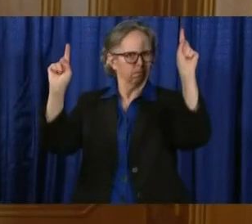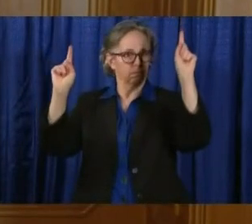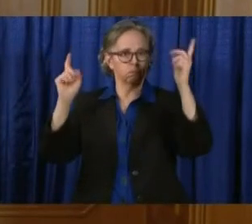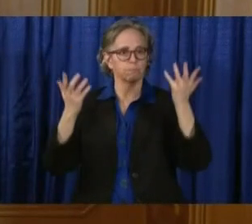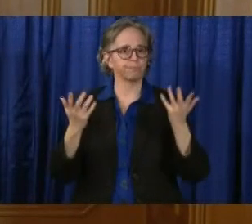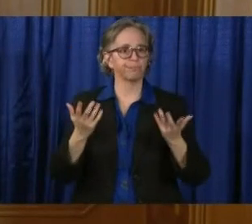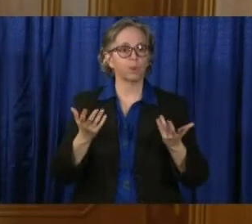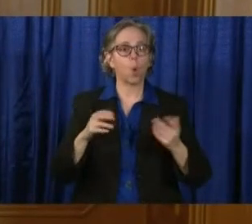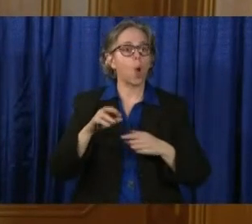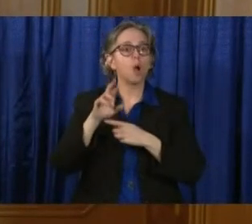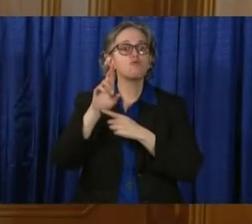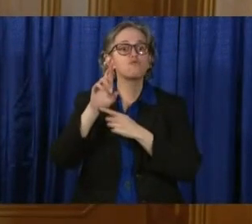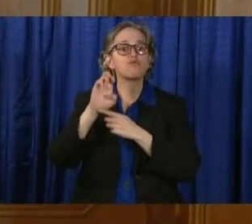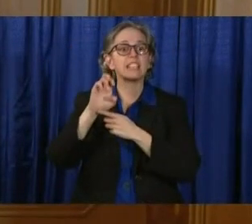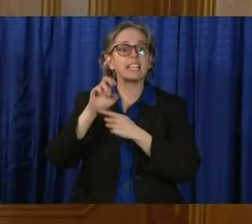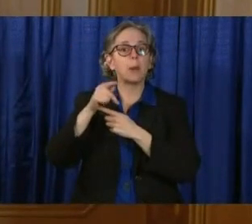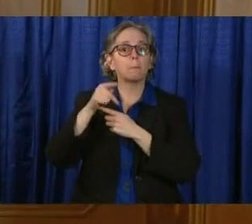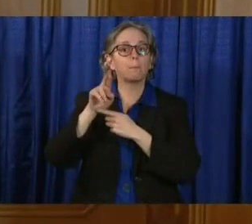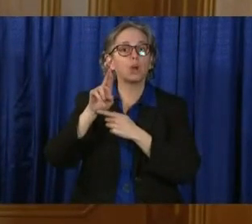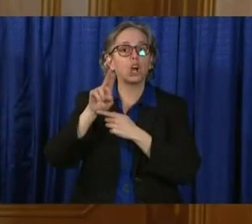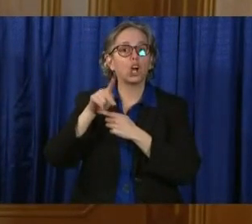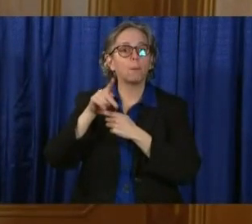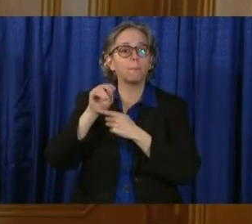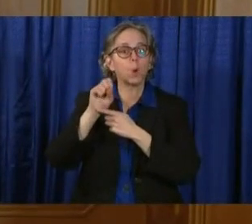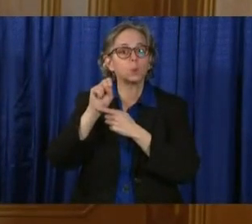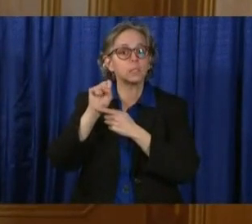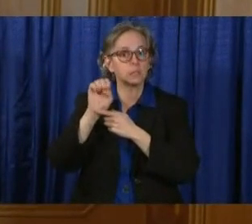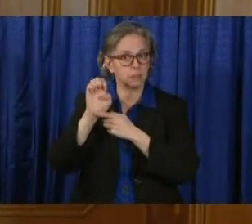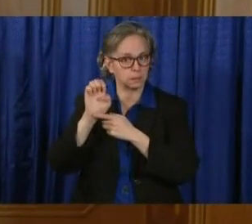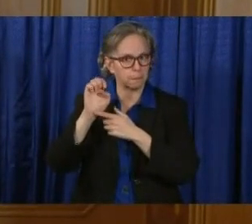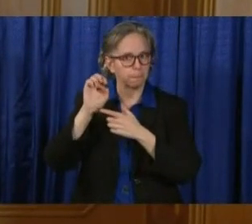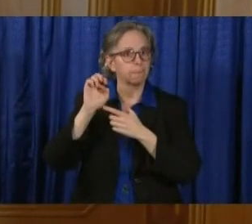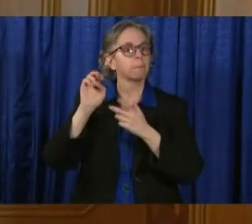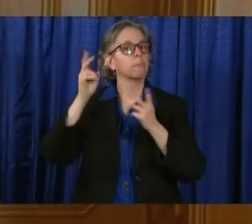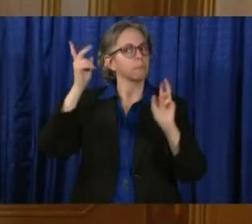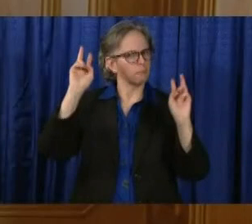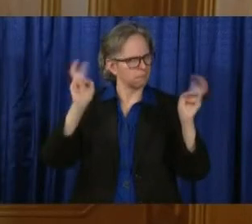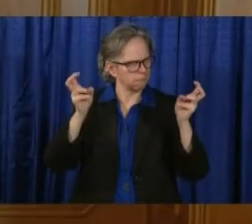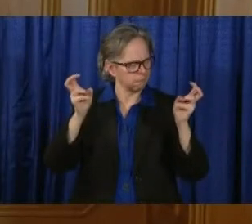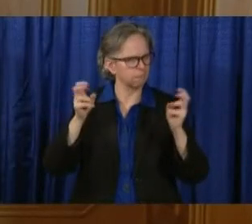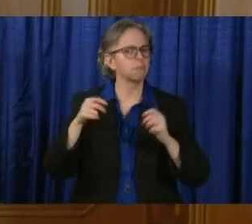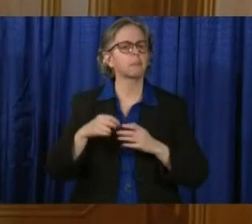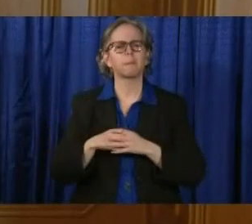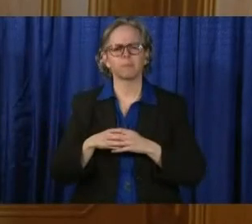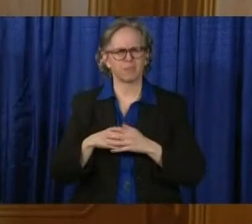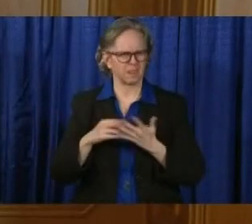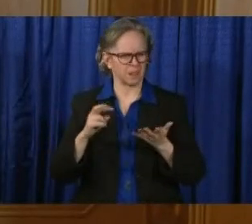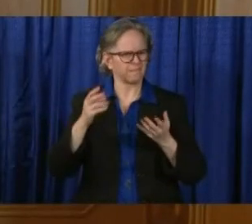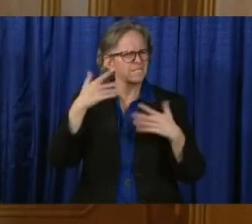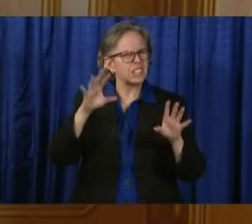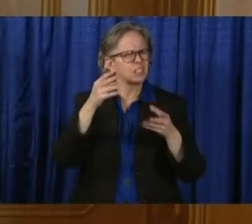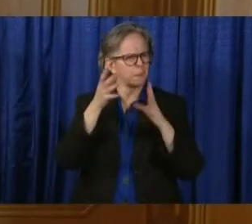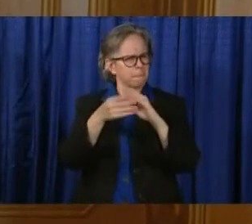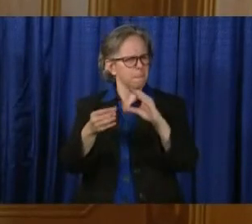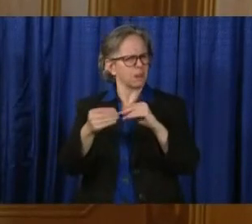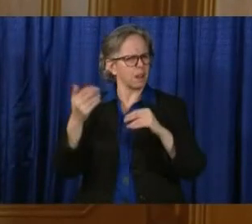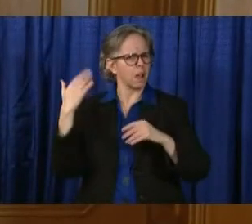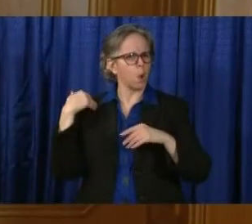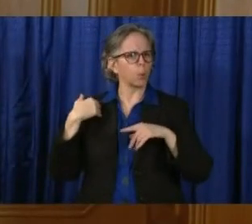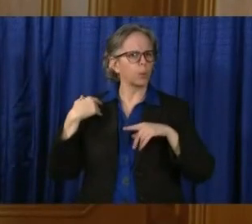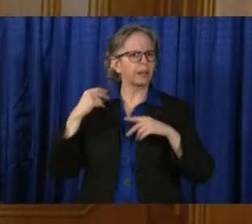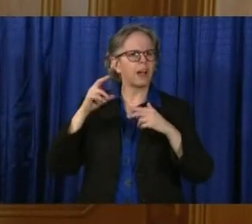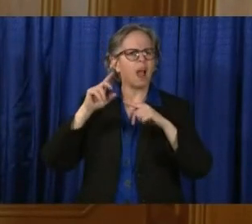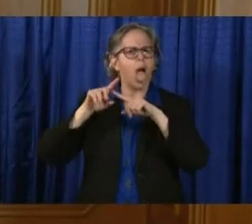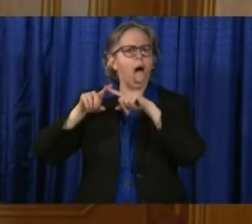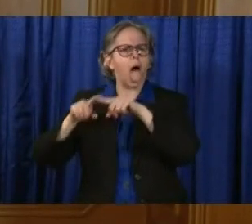As I've said before, we are much, much too reliant on foreign countries. That is something